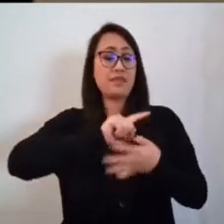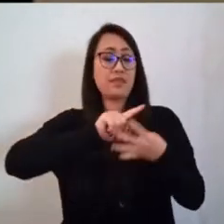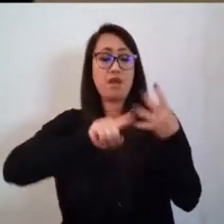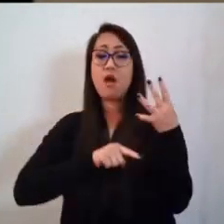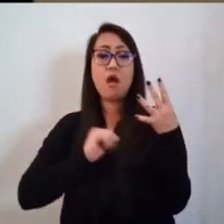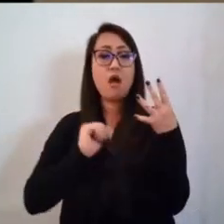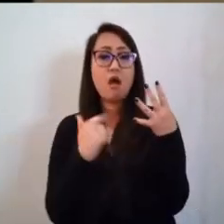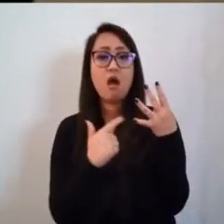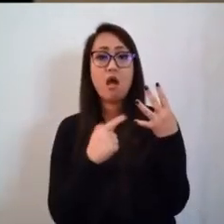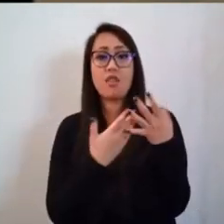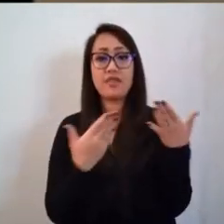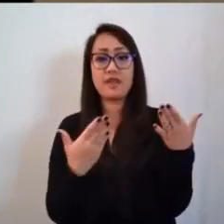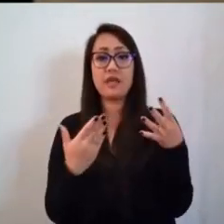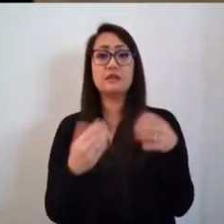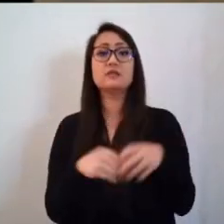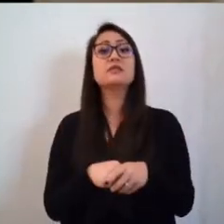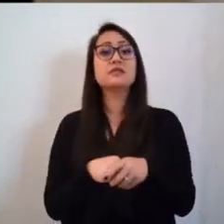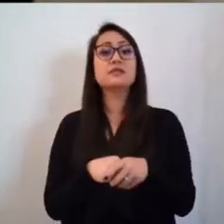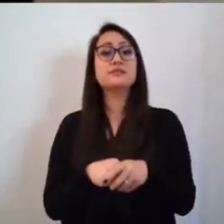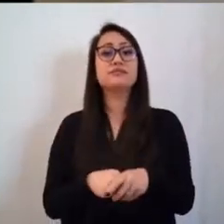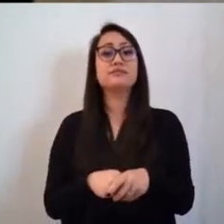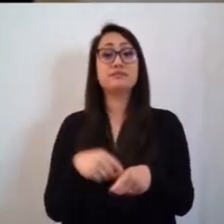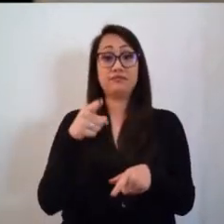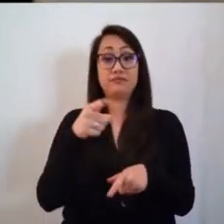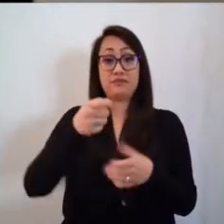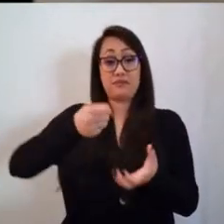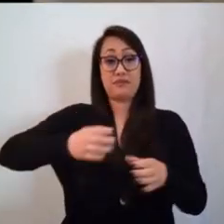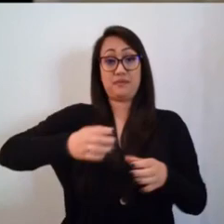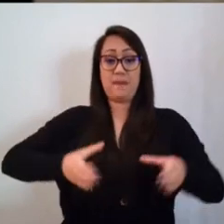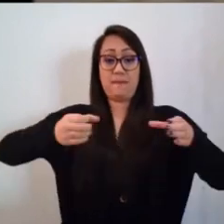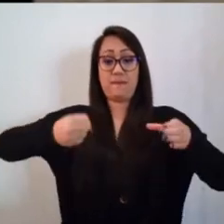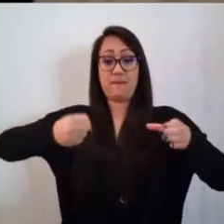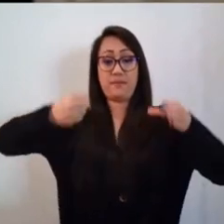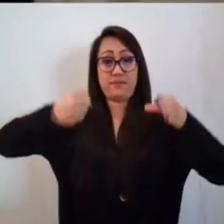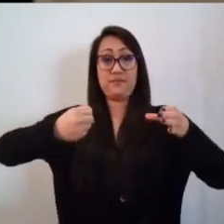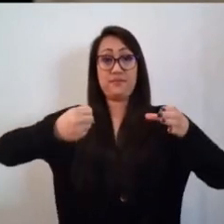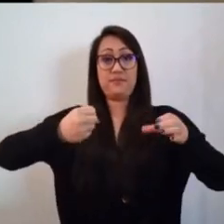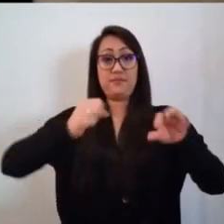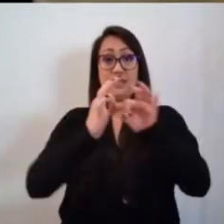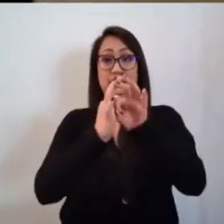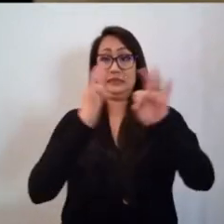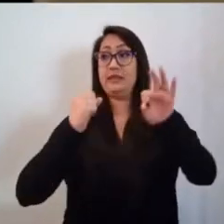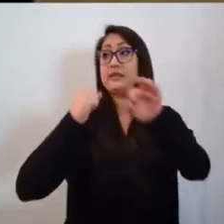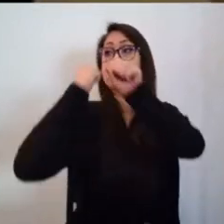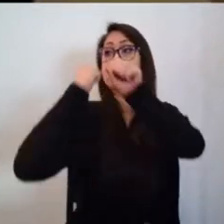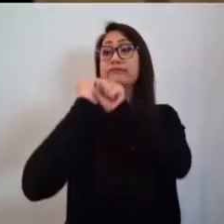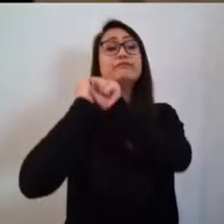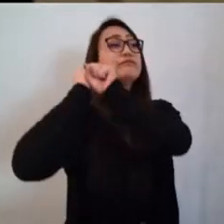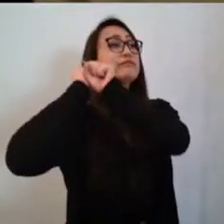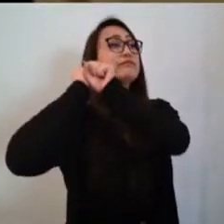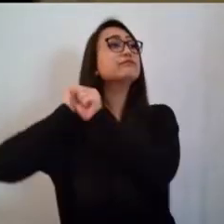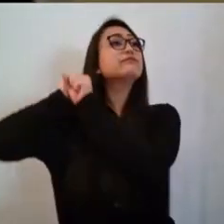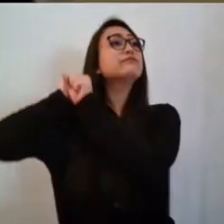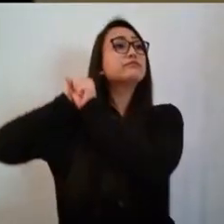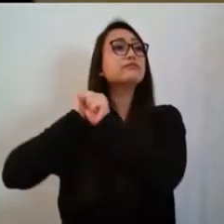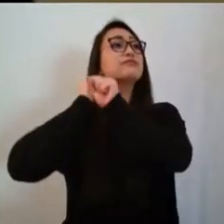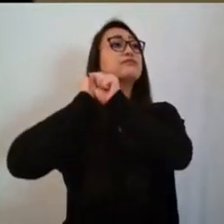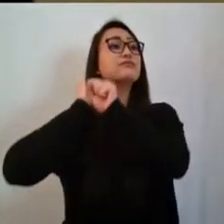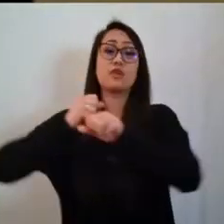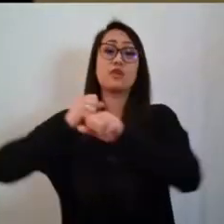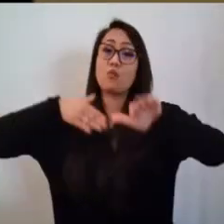And aountergreen into the kettle and a stick over his shoulder stuck through the kettle's handle and coins